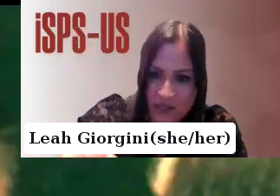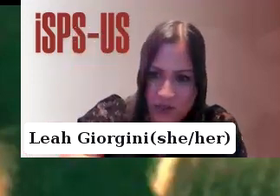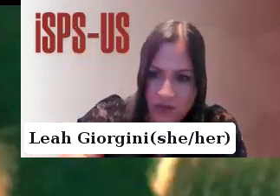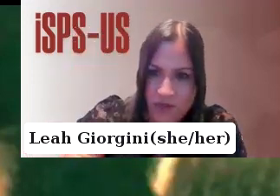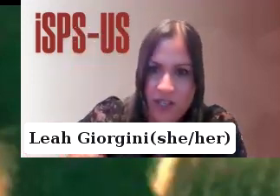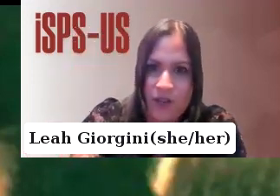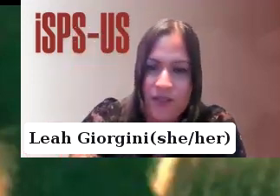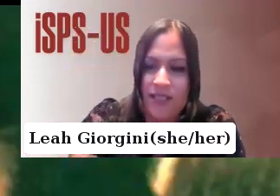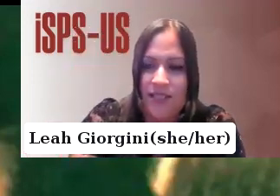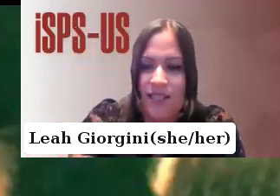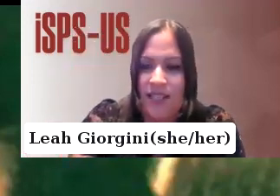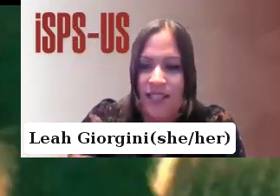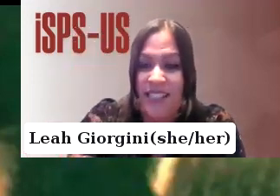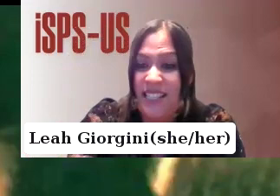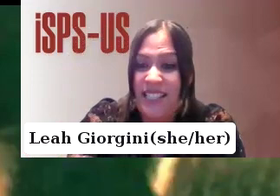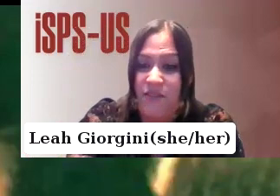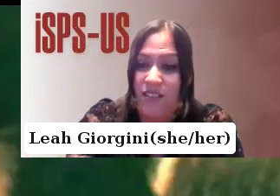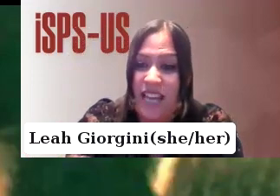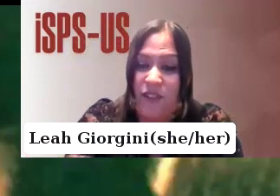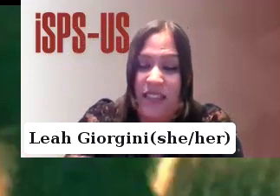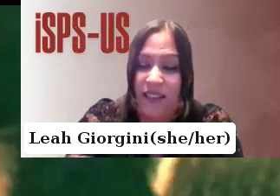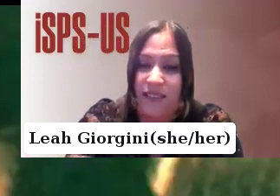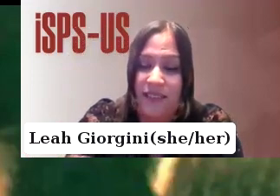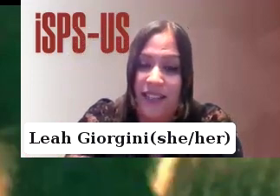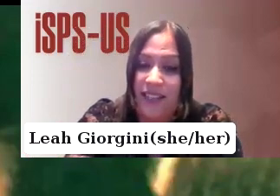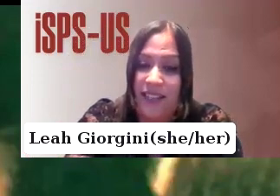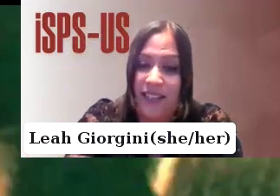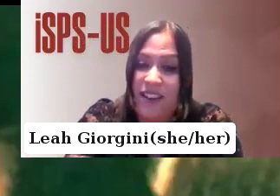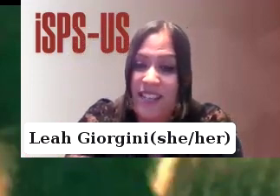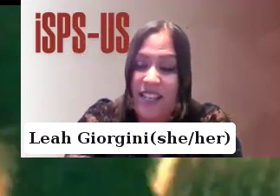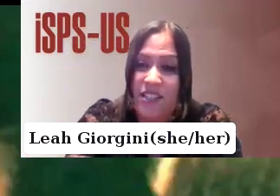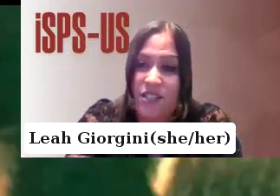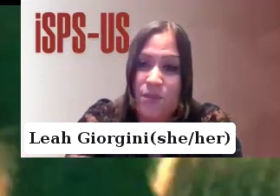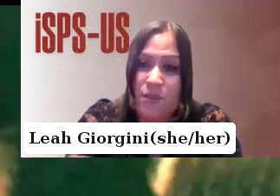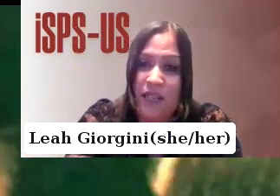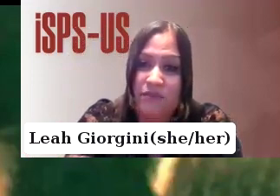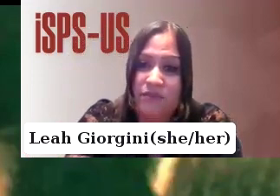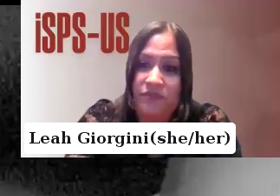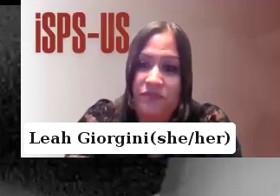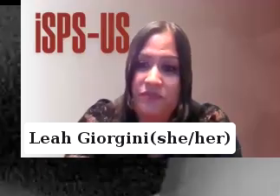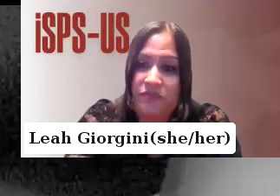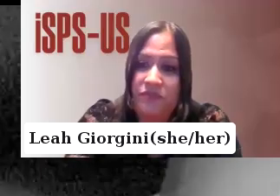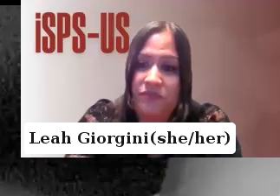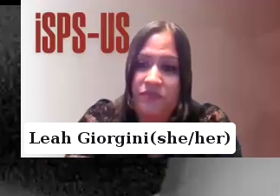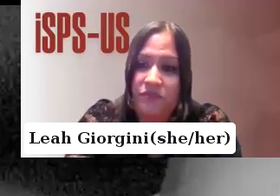into psychosis nearly derailed everything and and very nearly consumed me